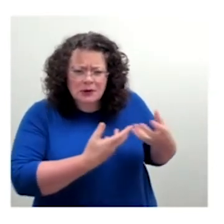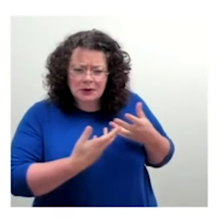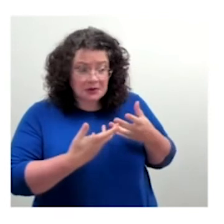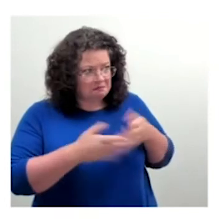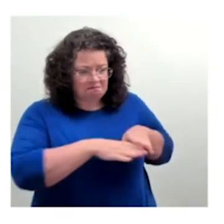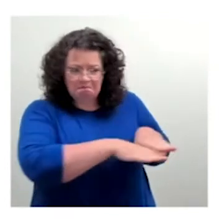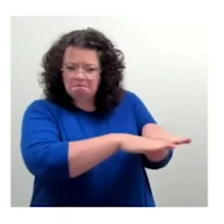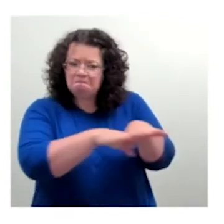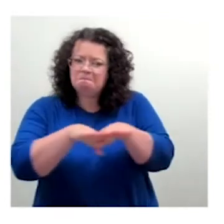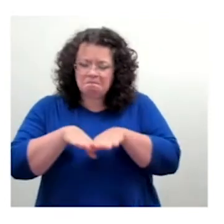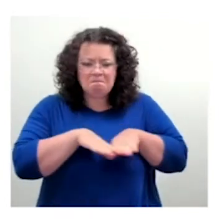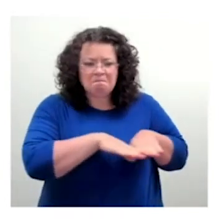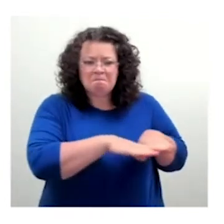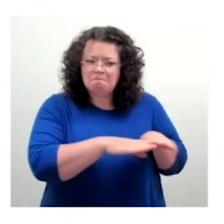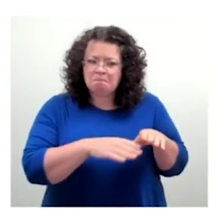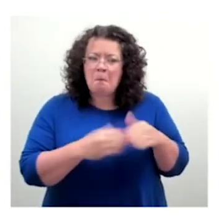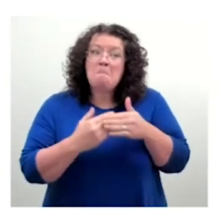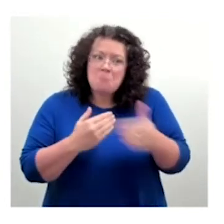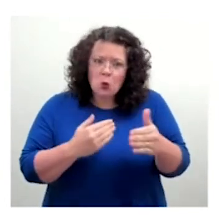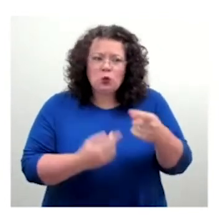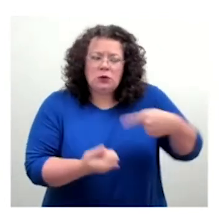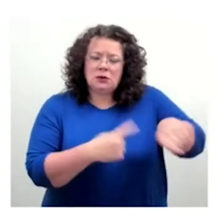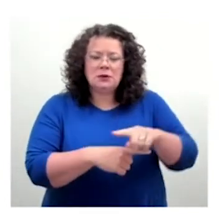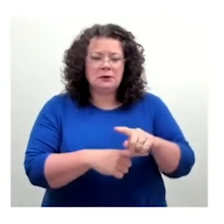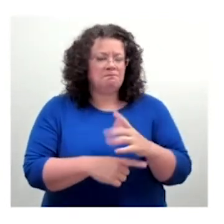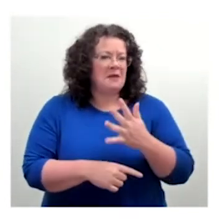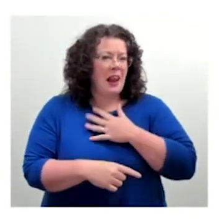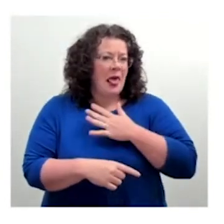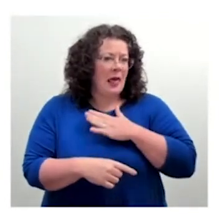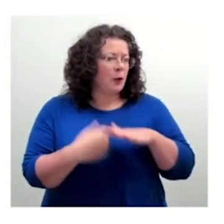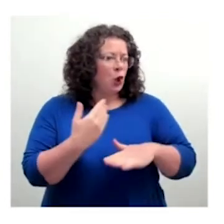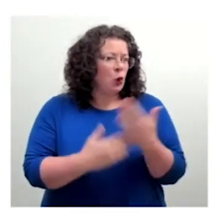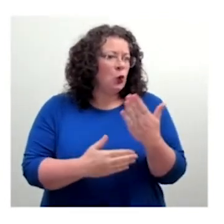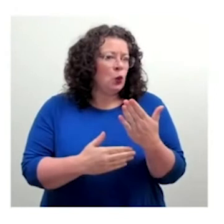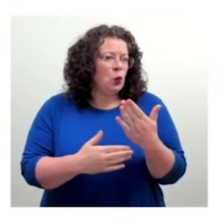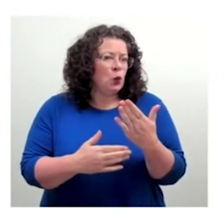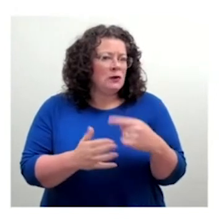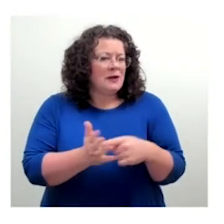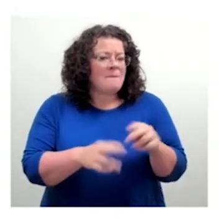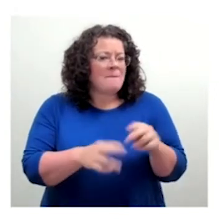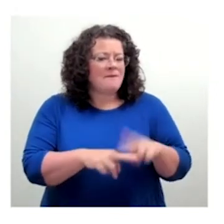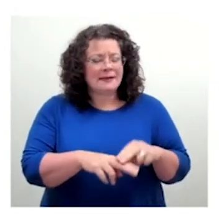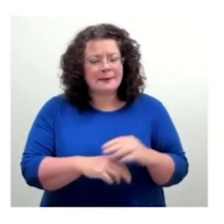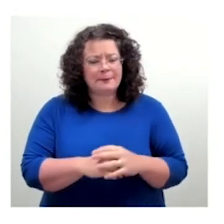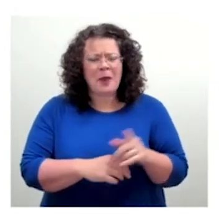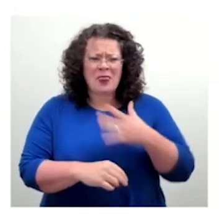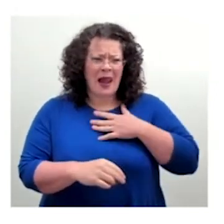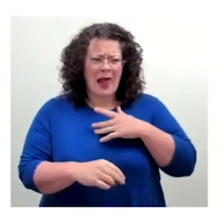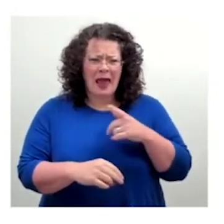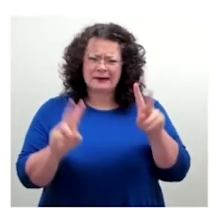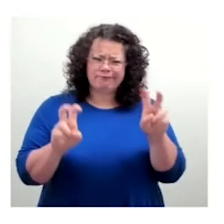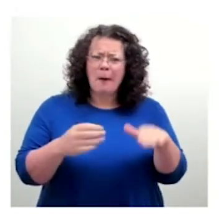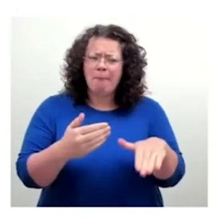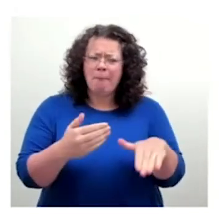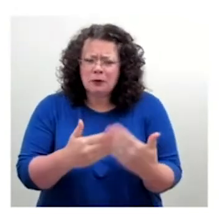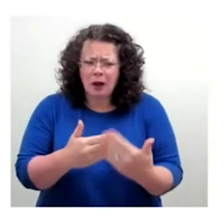modernity that it introduced. They didn't have any issue with it. There were some people that didn't like it aesthetically, but that's kind of subjective. So we can take or leave